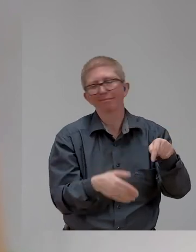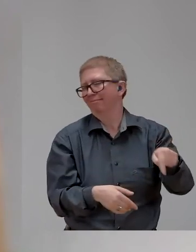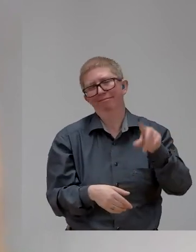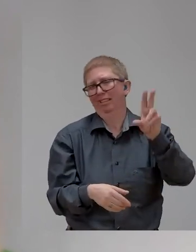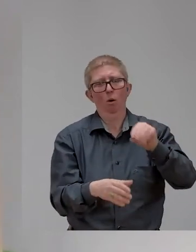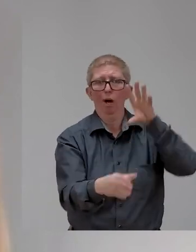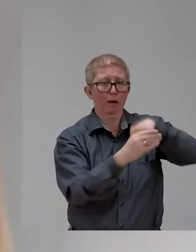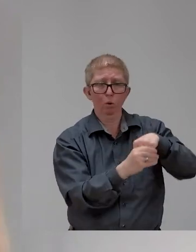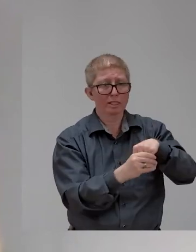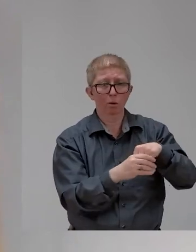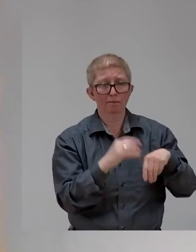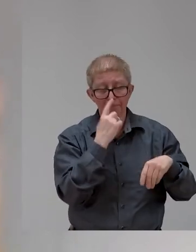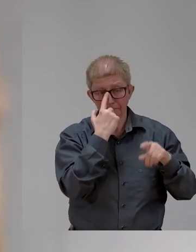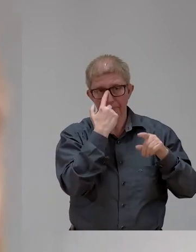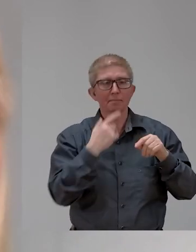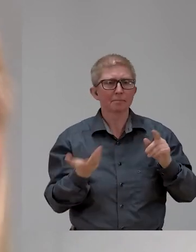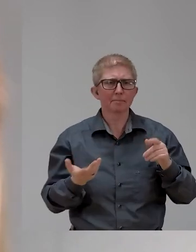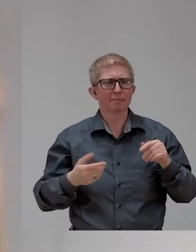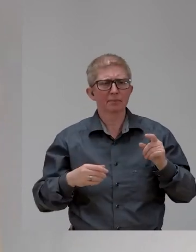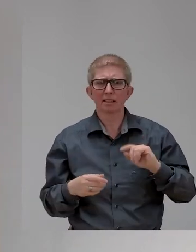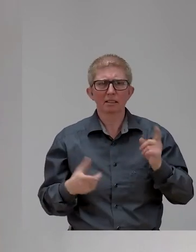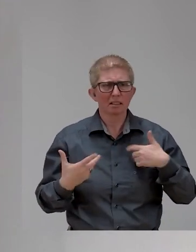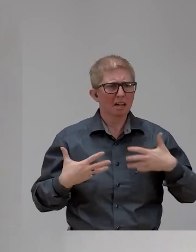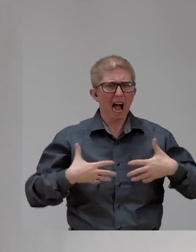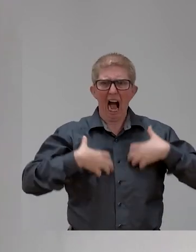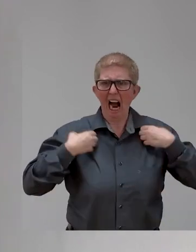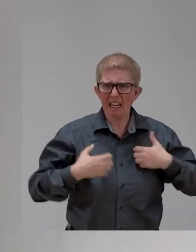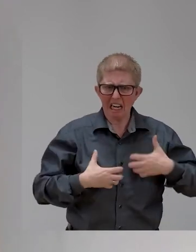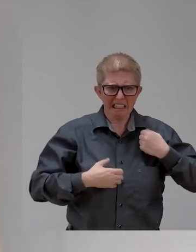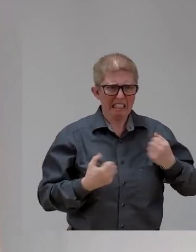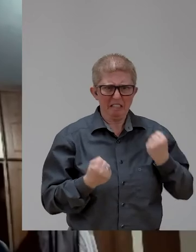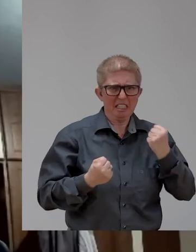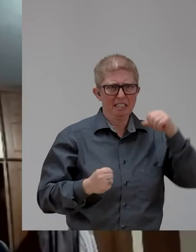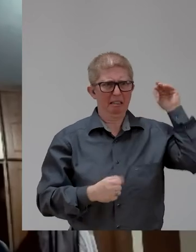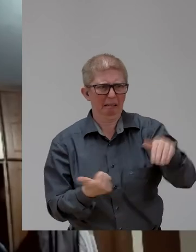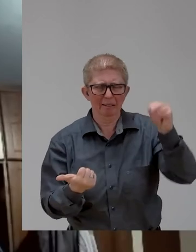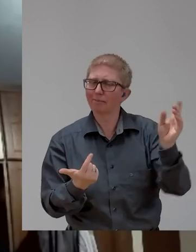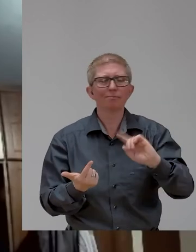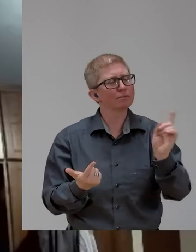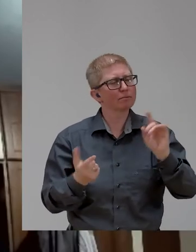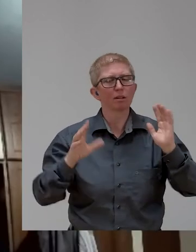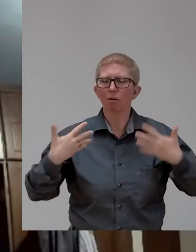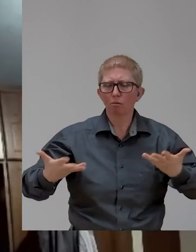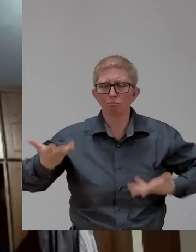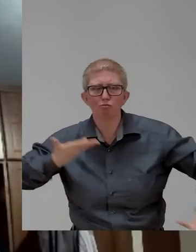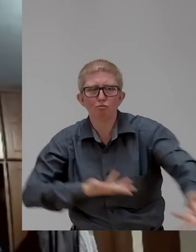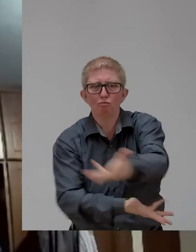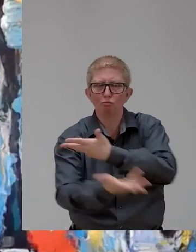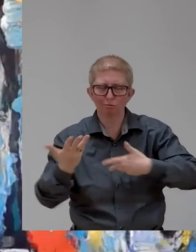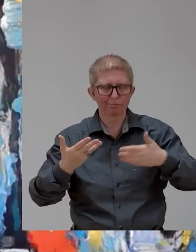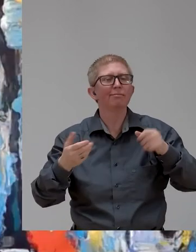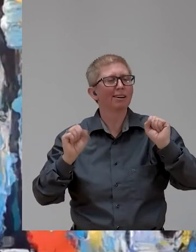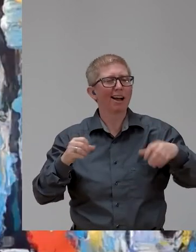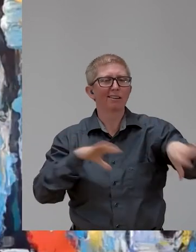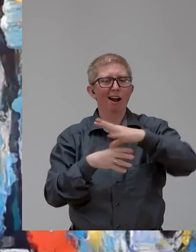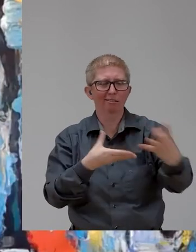threatening or being aggressive or cancelling somebody out. Thank you. Yeti, you want to